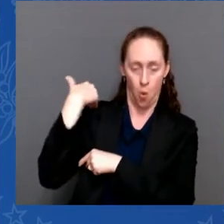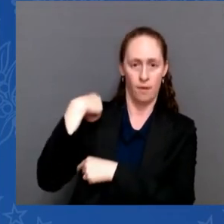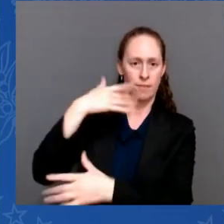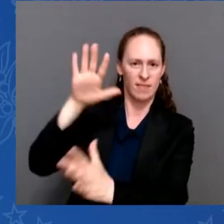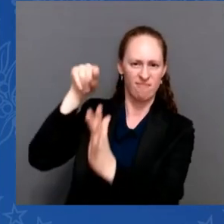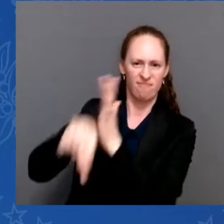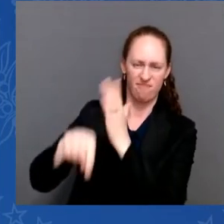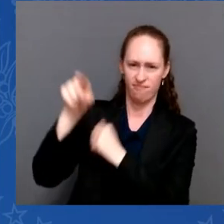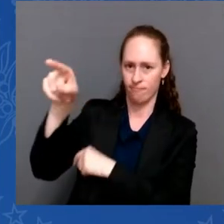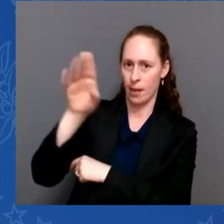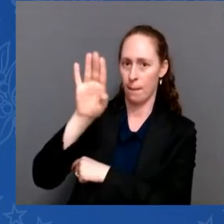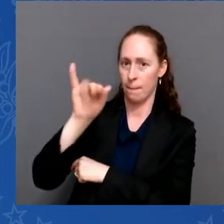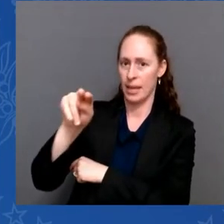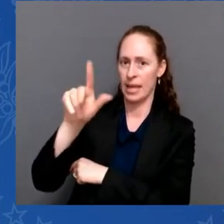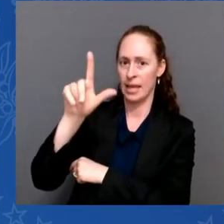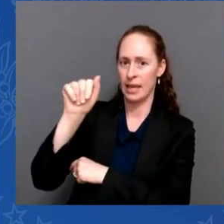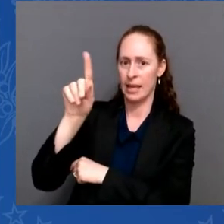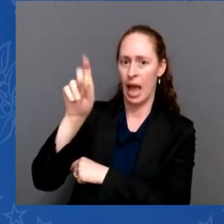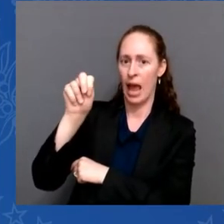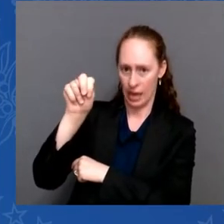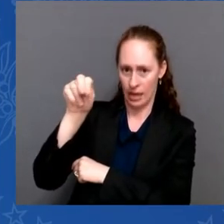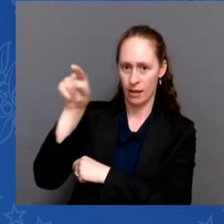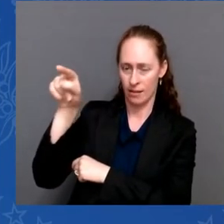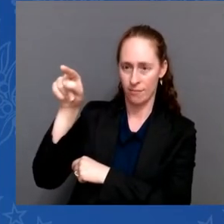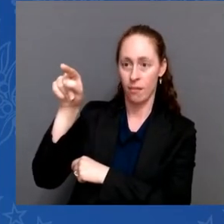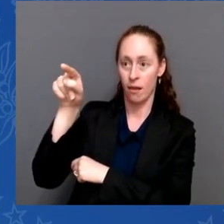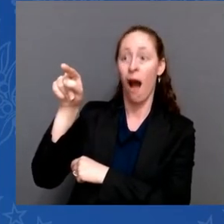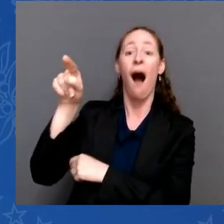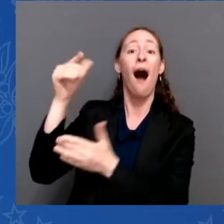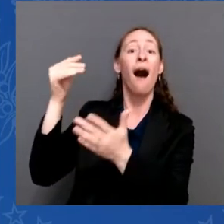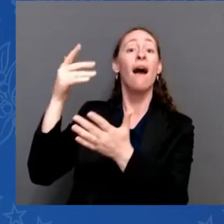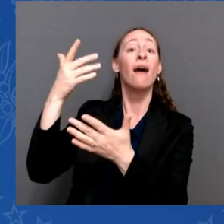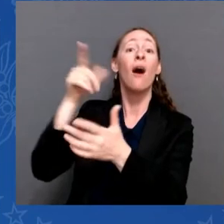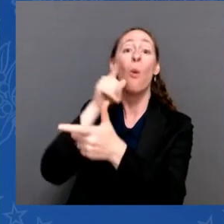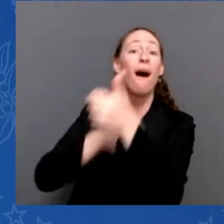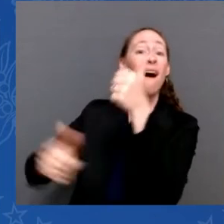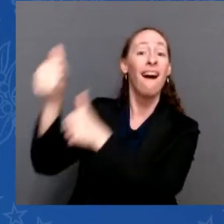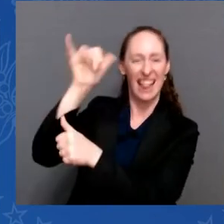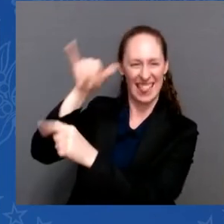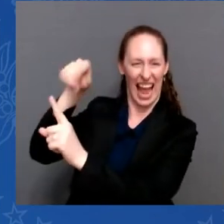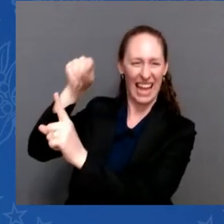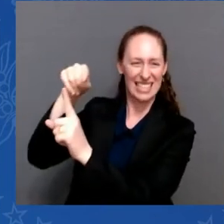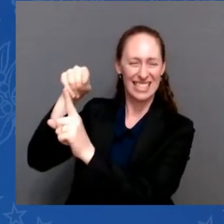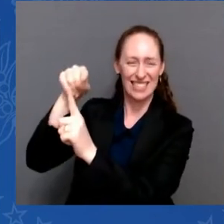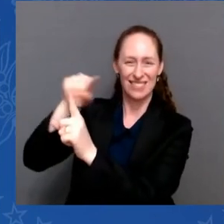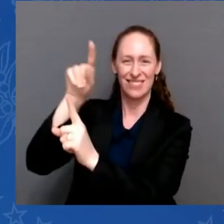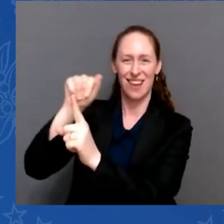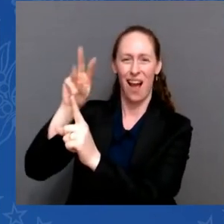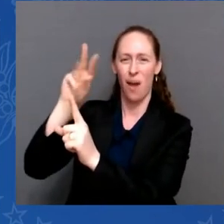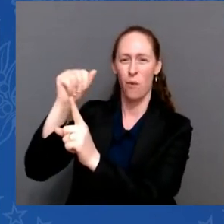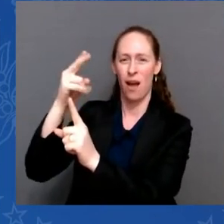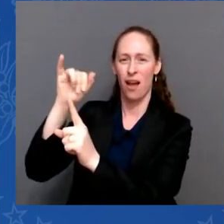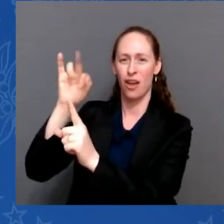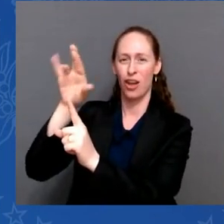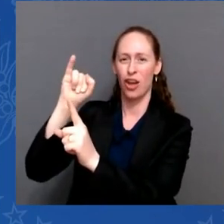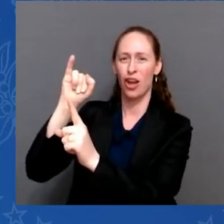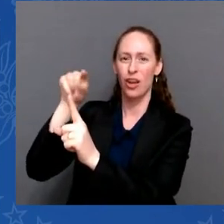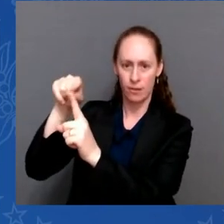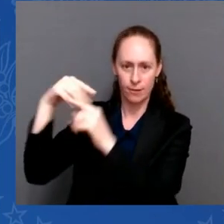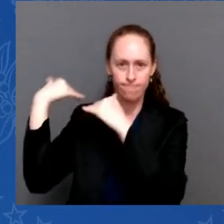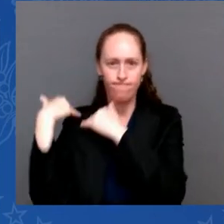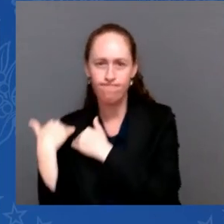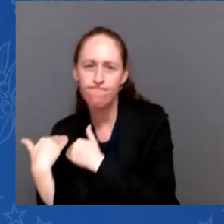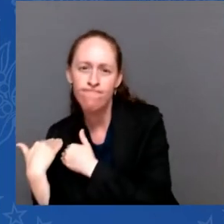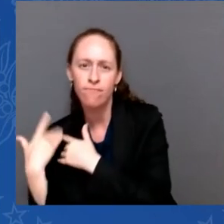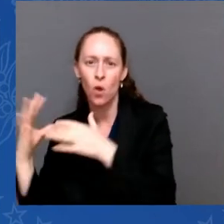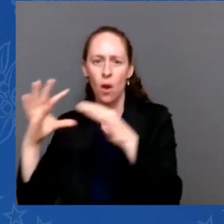the leader. From hiding, he coordinated al Qaeda's branches and all around the world, including setting priorities